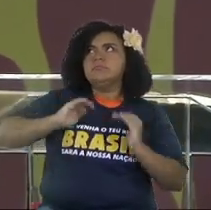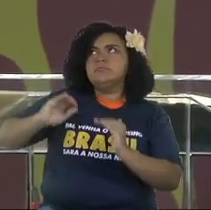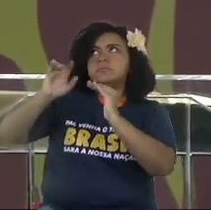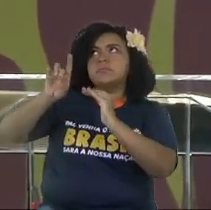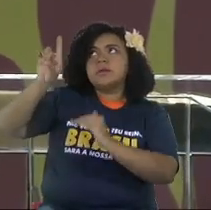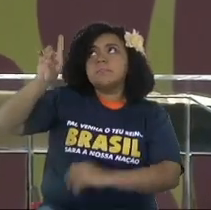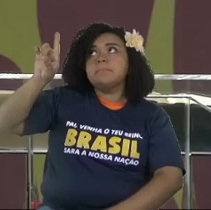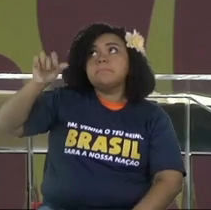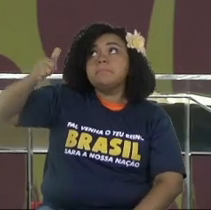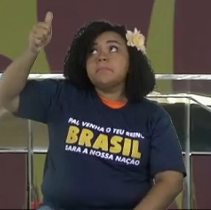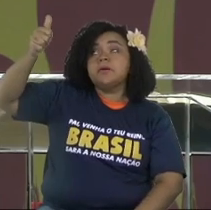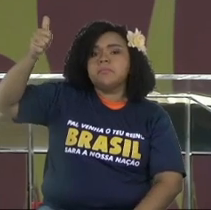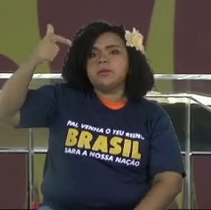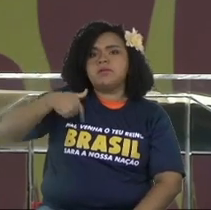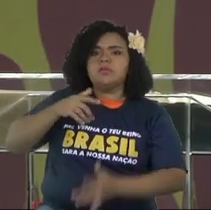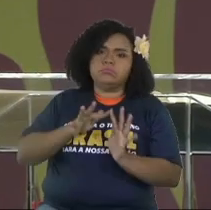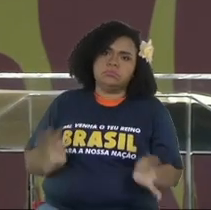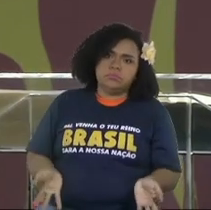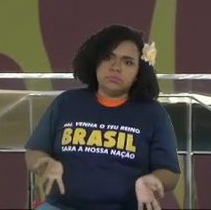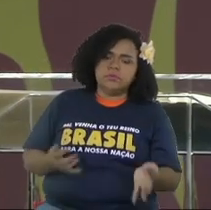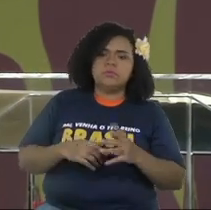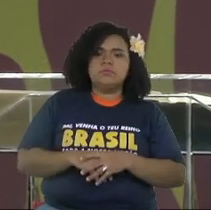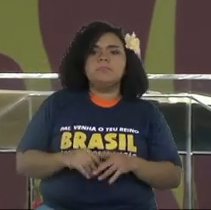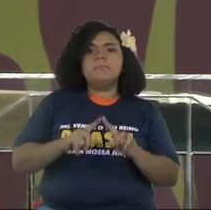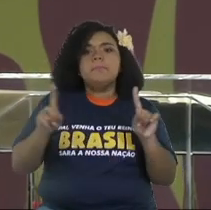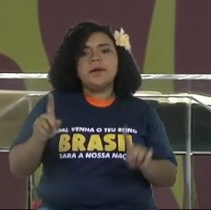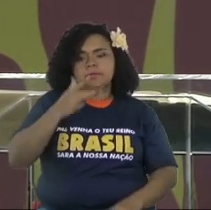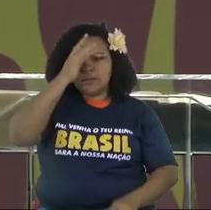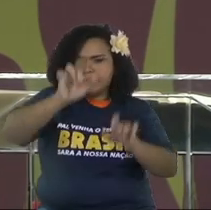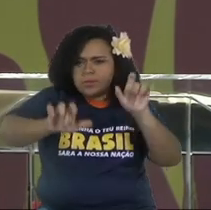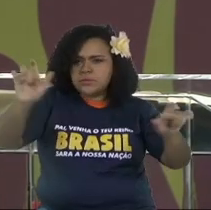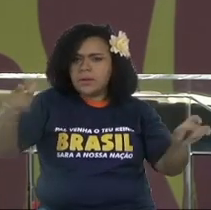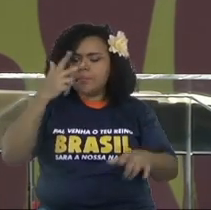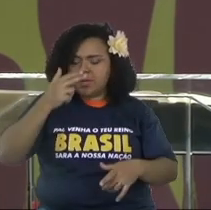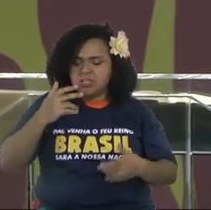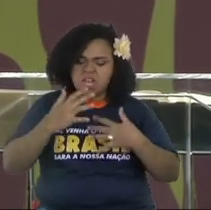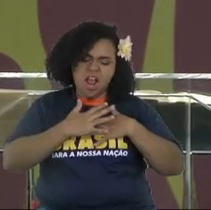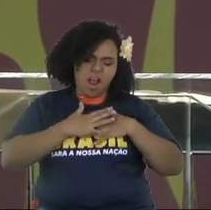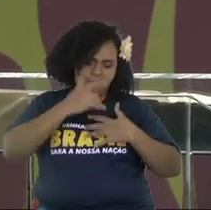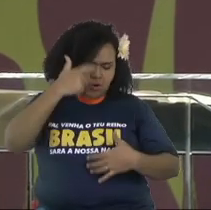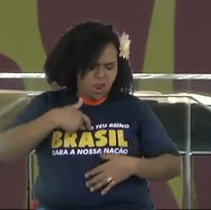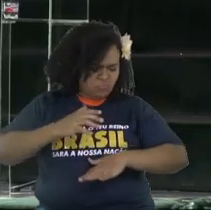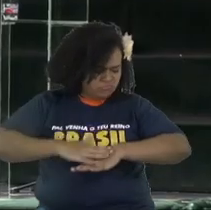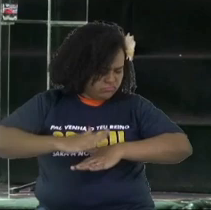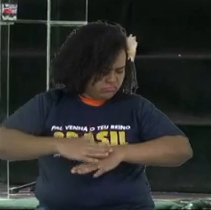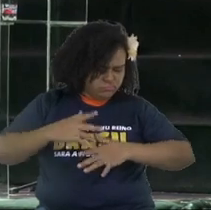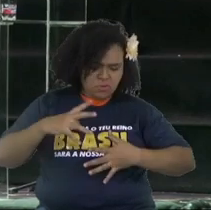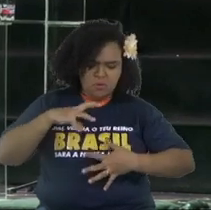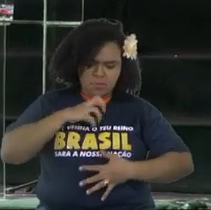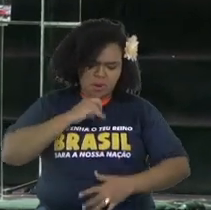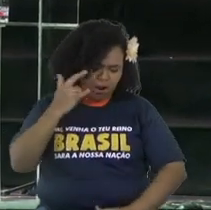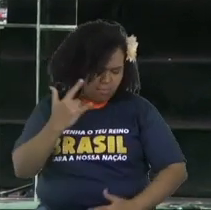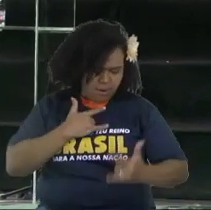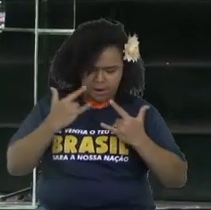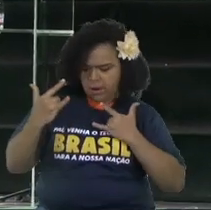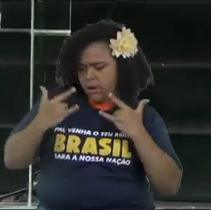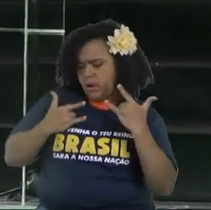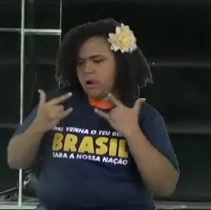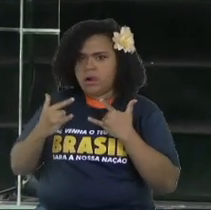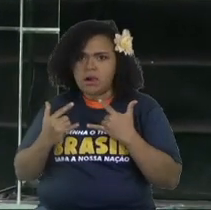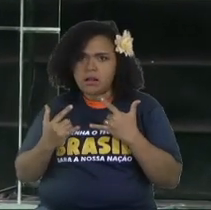empty of yourself. You know, the biggest problem of the human being not going to Jesus,